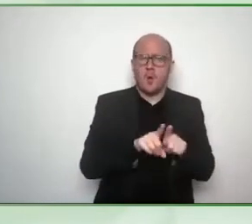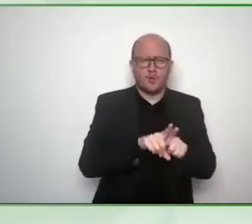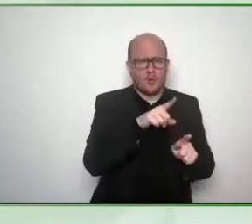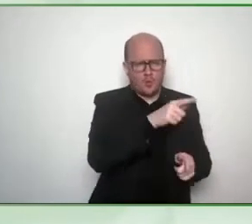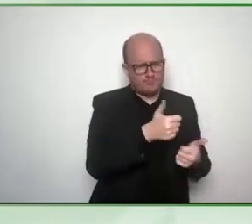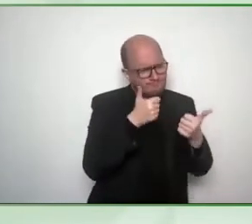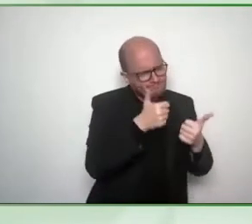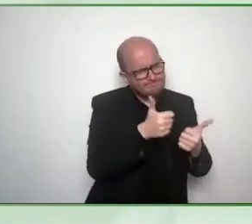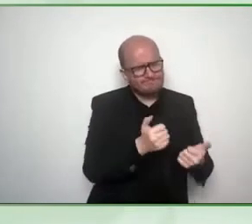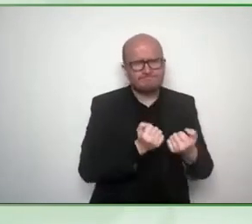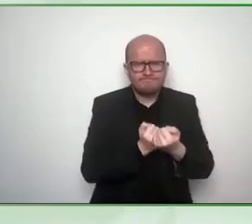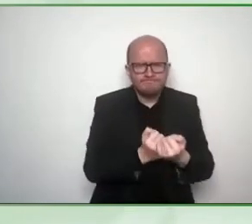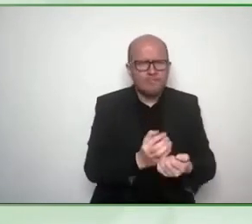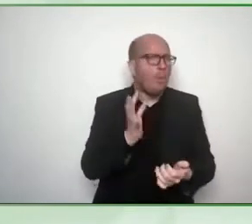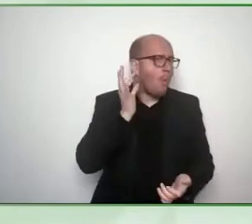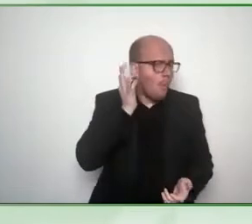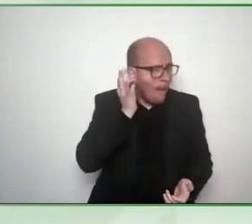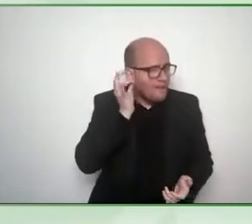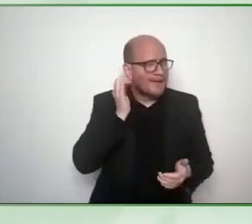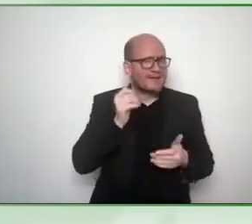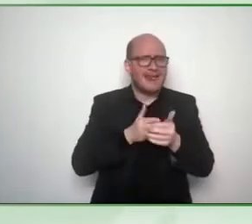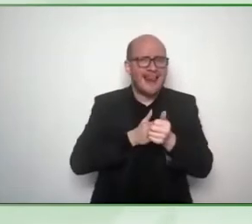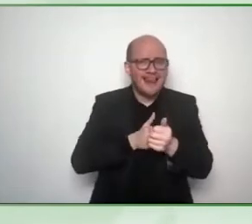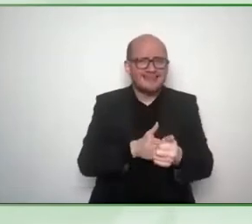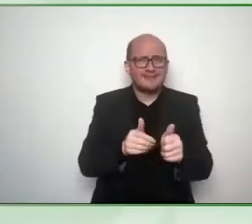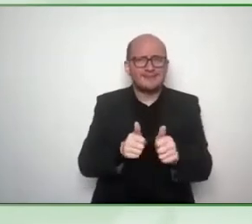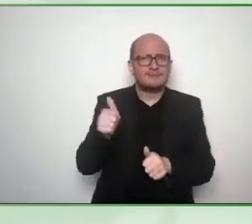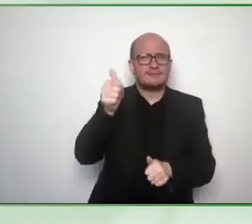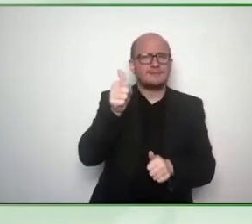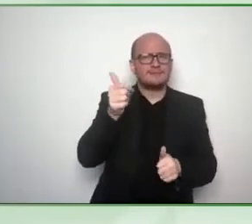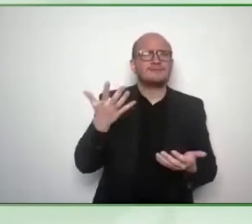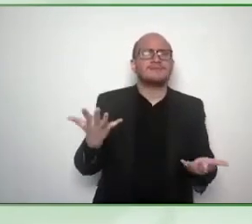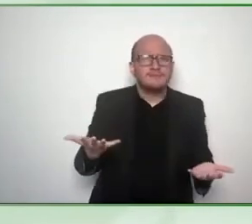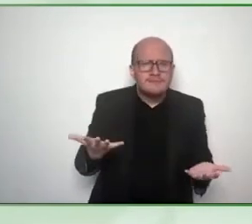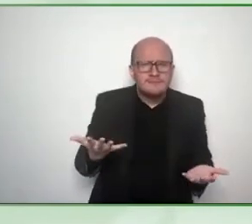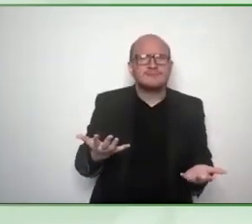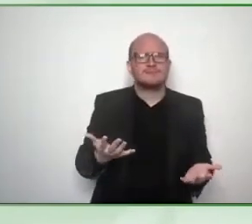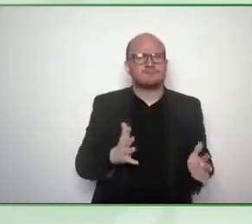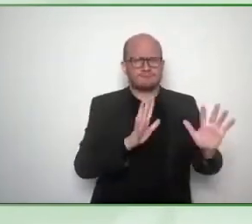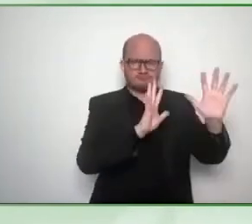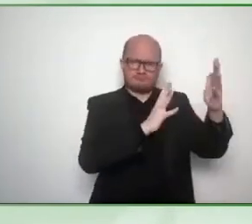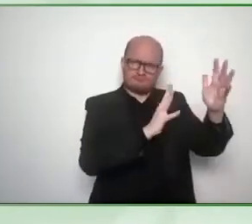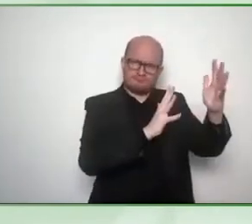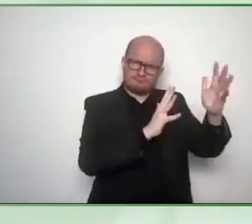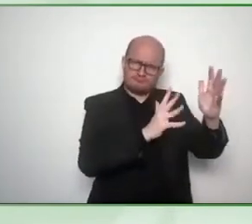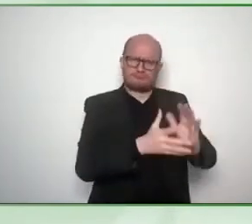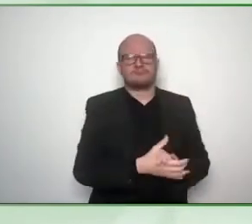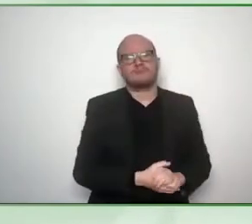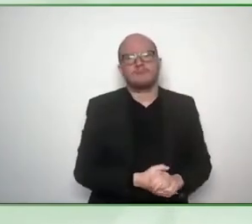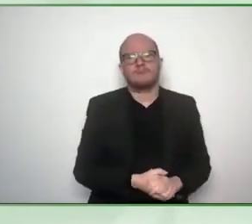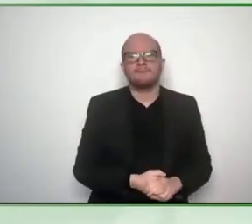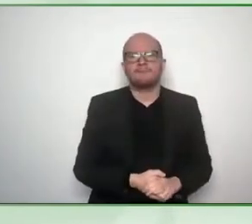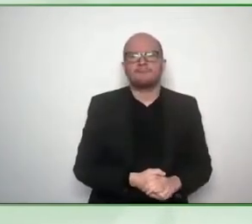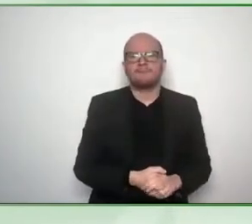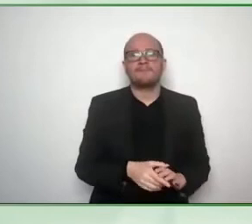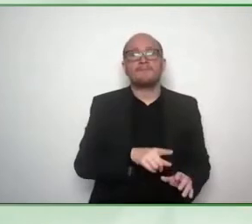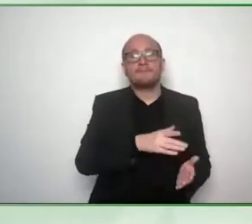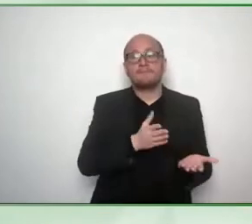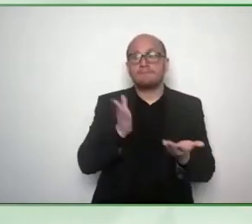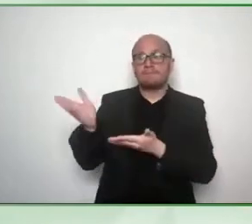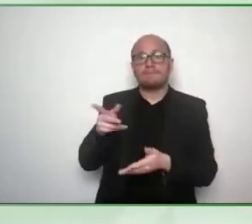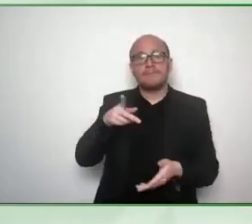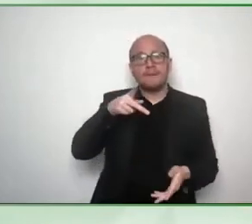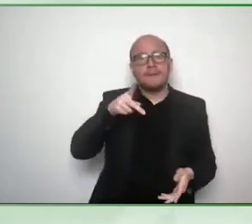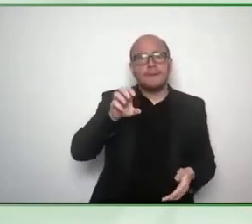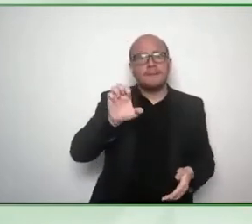uh our friend petra here that has been trying and i think not only trying but done a great